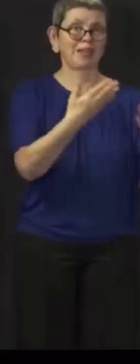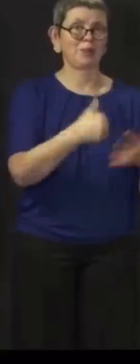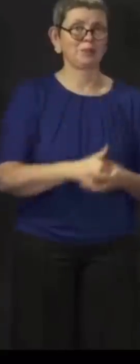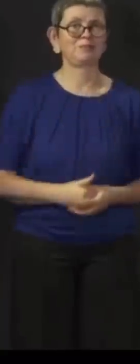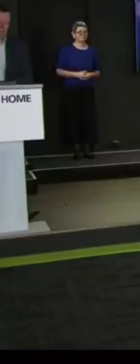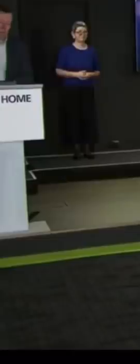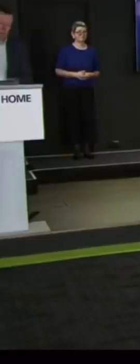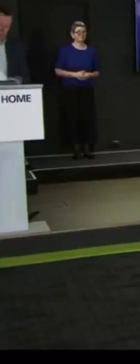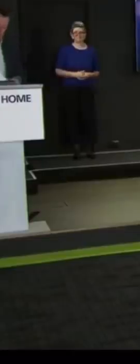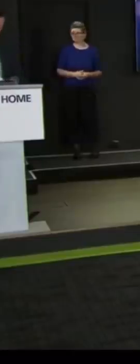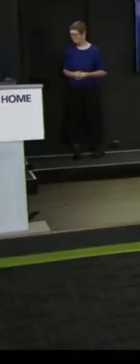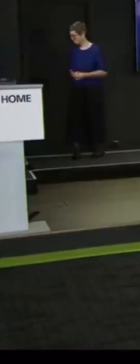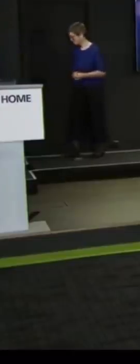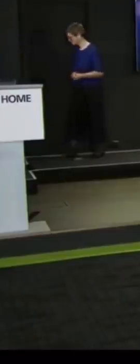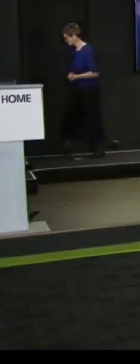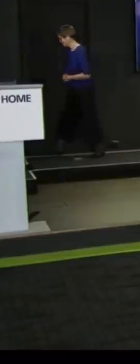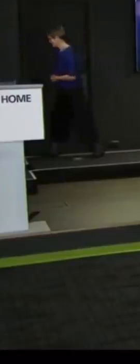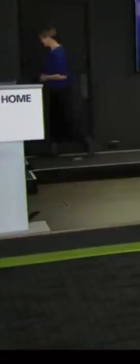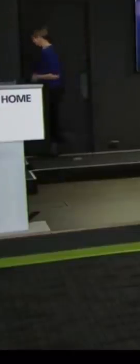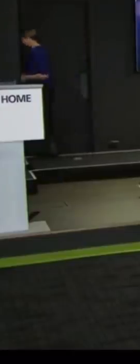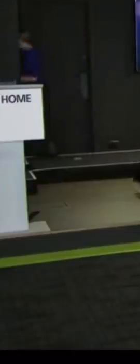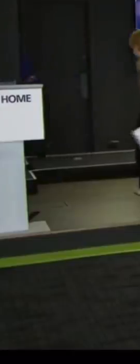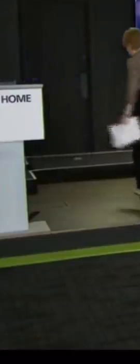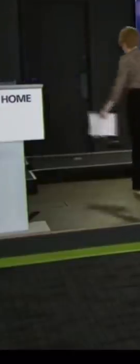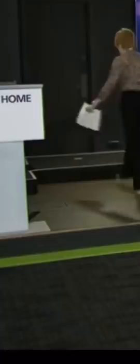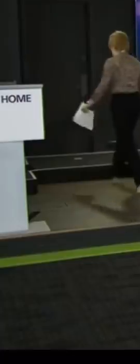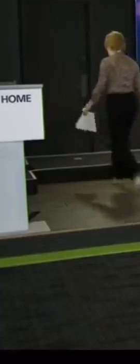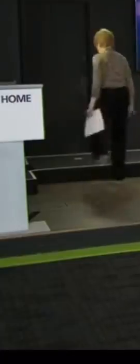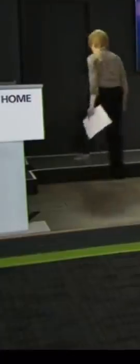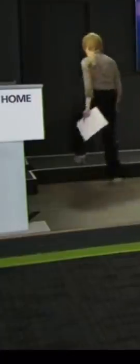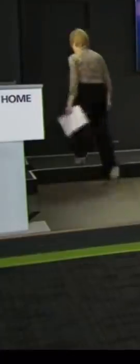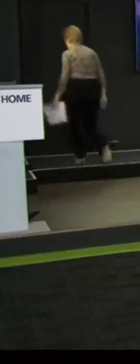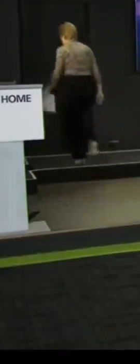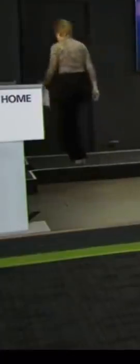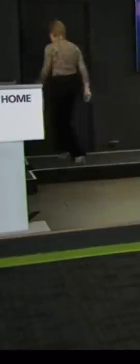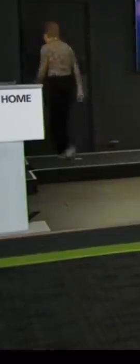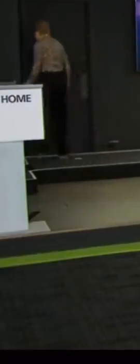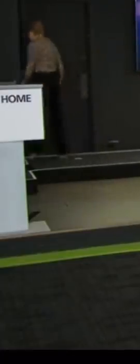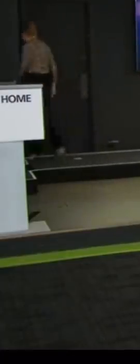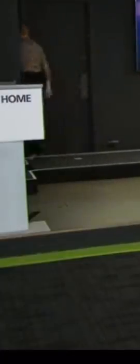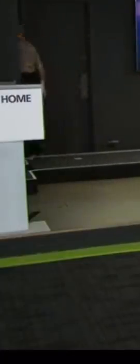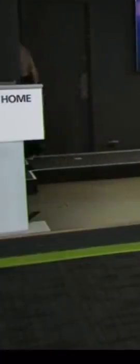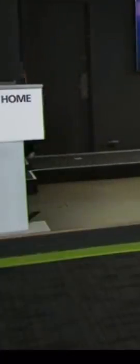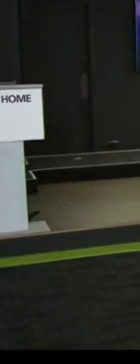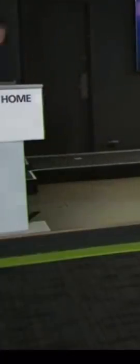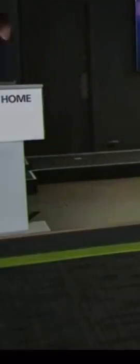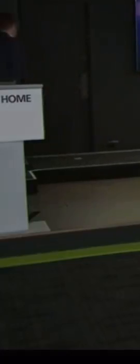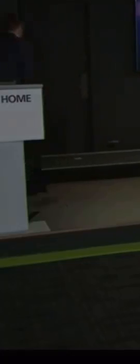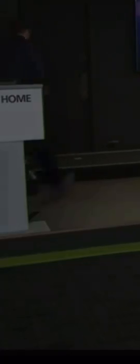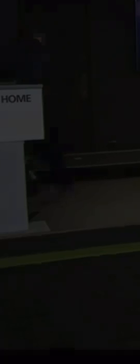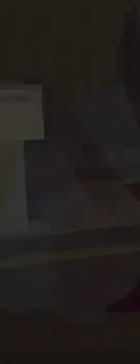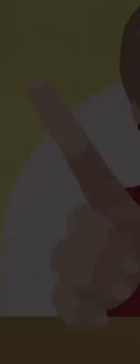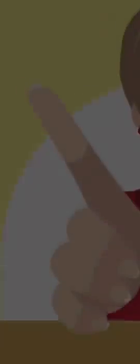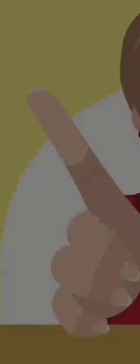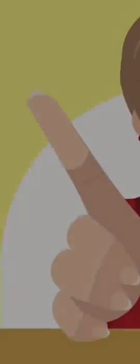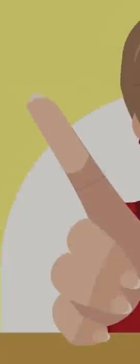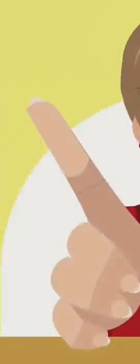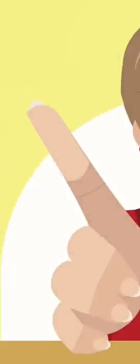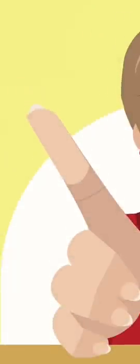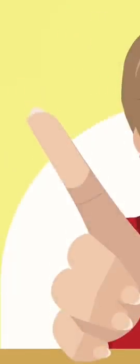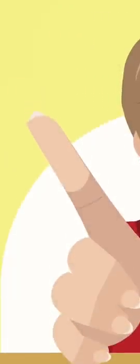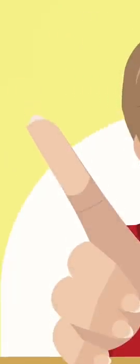can get away with it. You cannae. Right, I'm out of here. Oh, my hips don't lie. Frank, open the door. I want us to a little supper. supper.